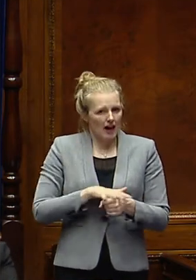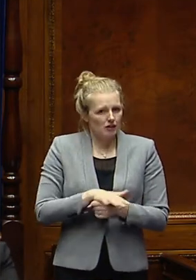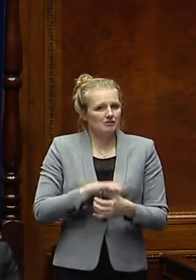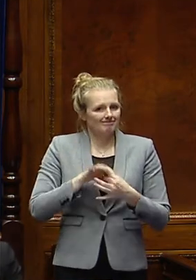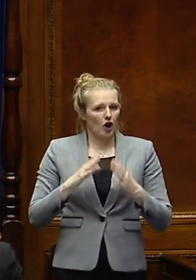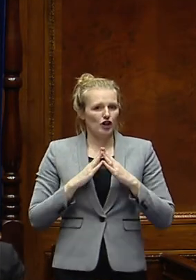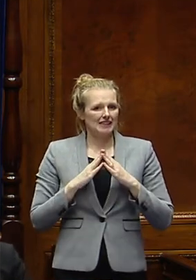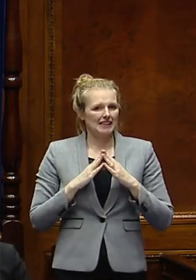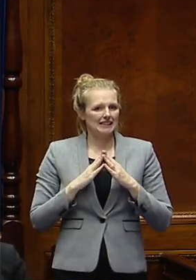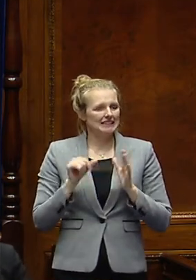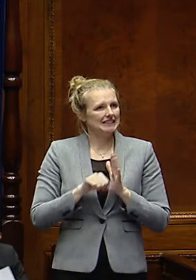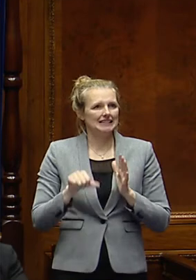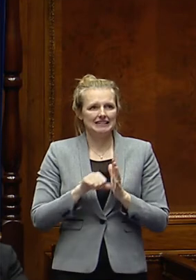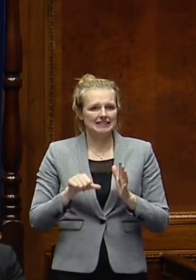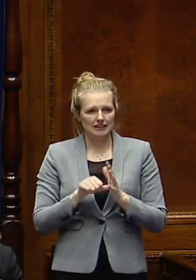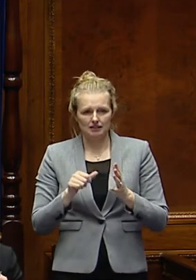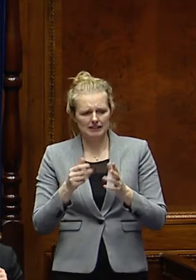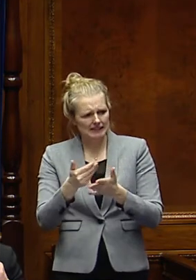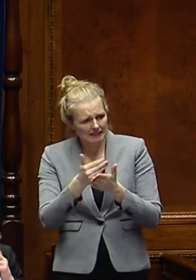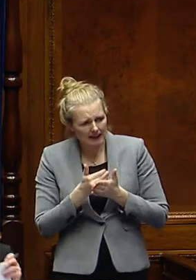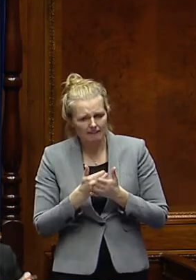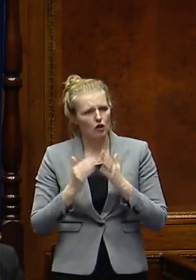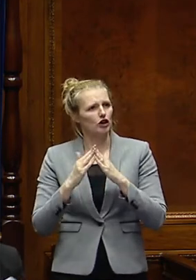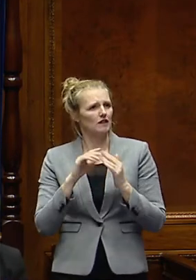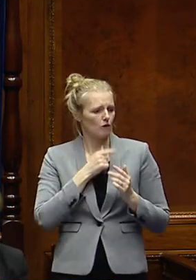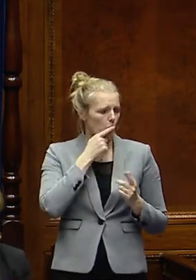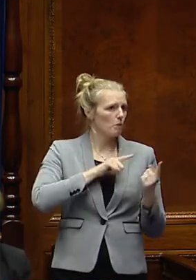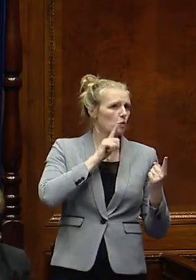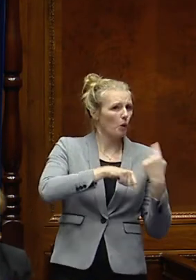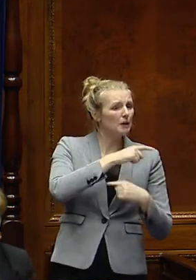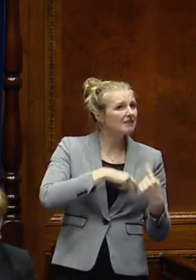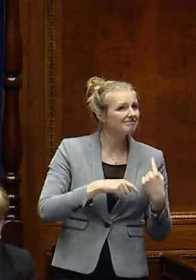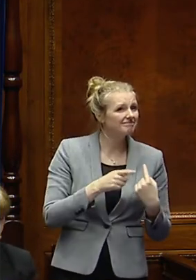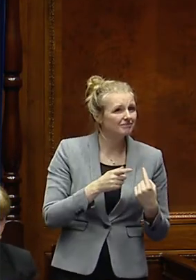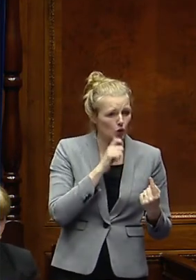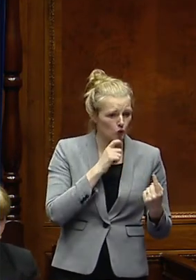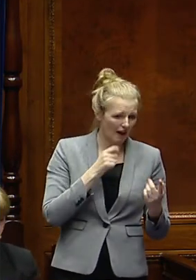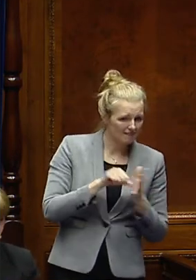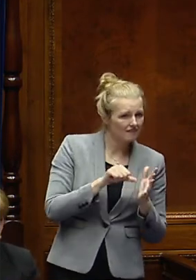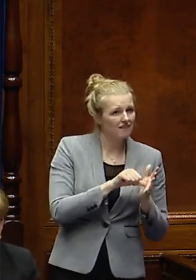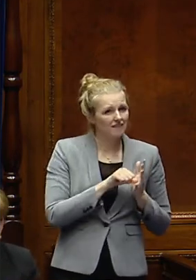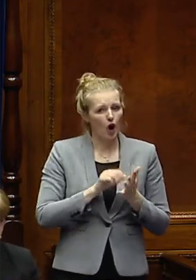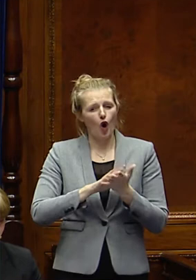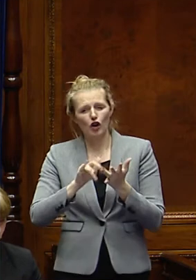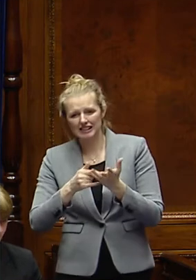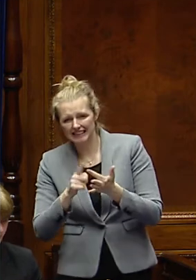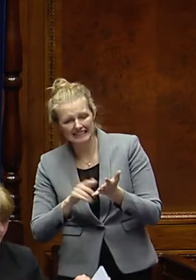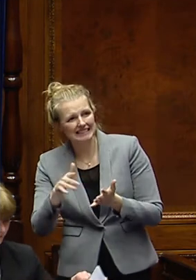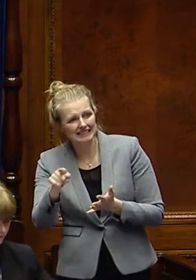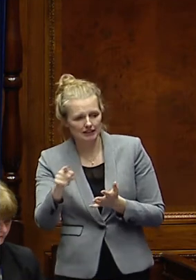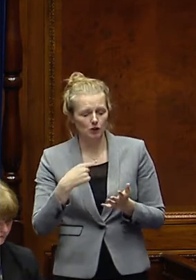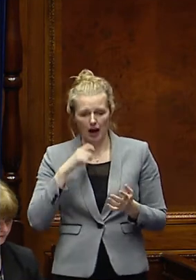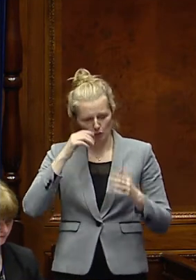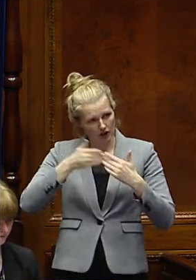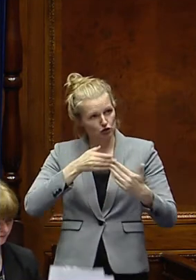around housing was around security of tenure. Obviously that's part of the allocations and the points system as well that I will be looking to address in the time